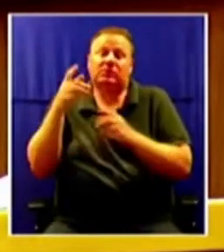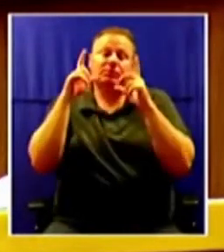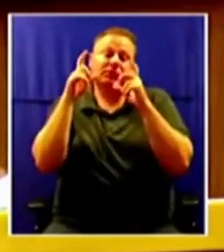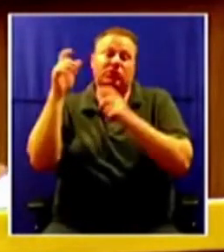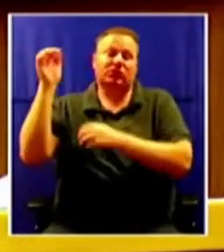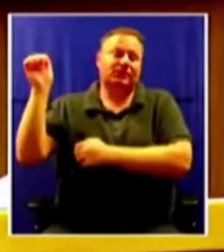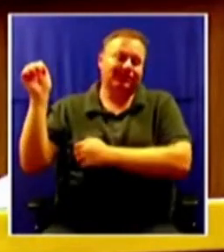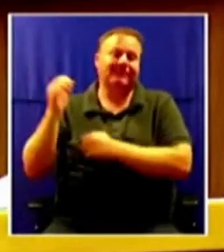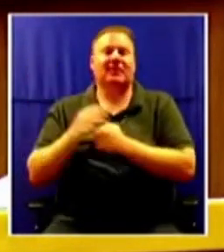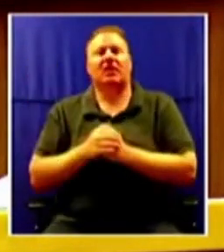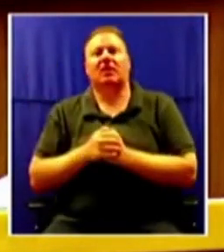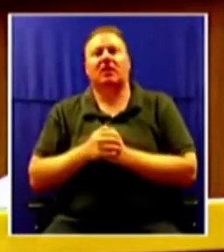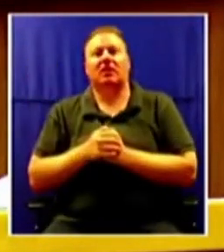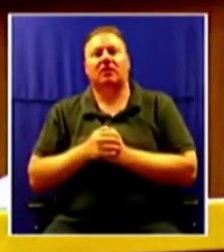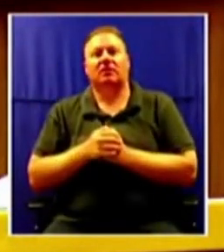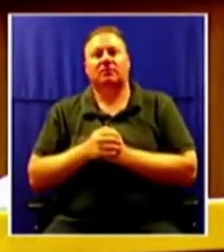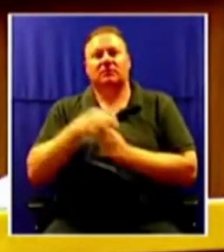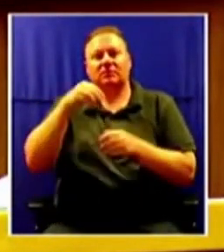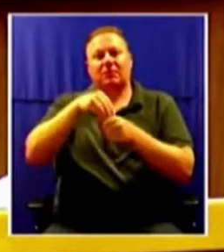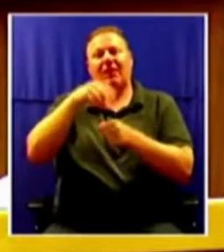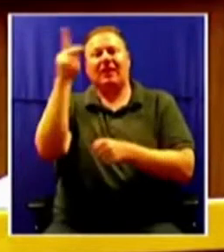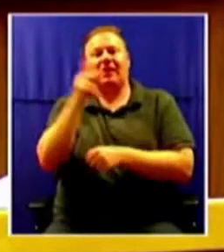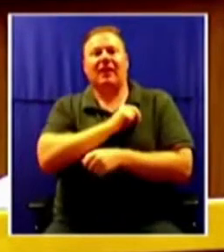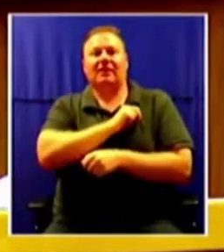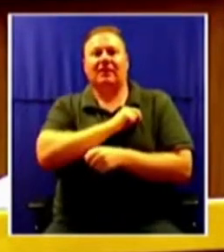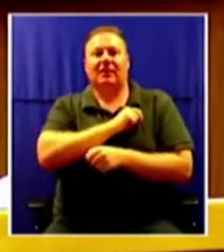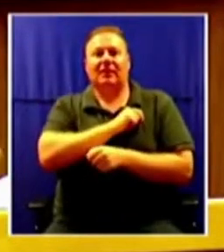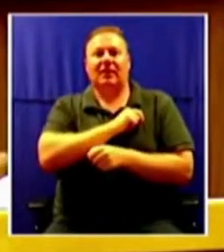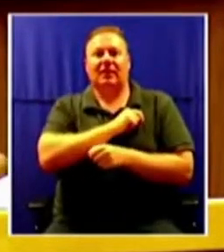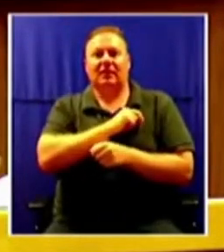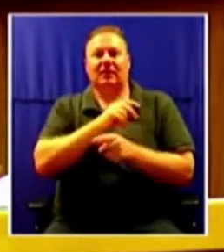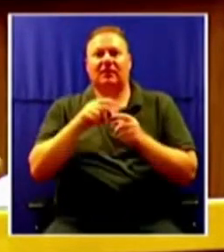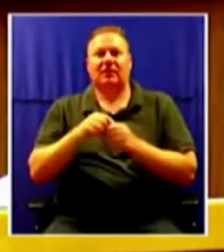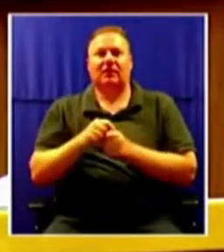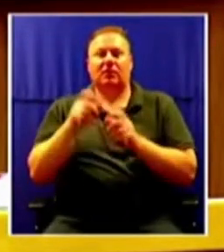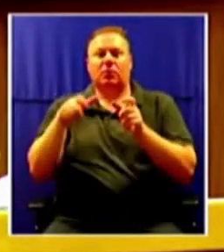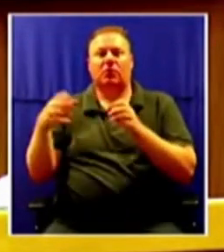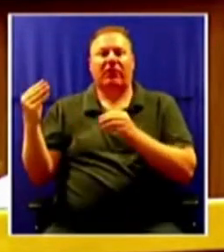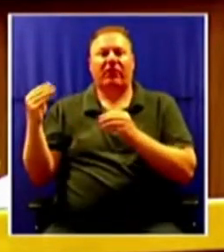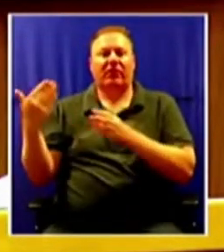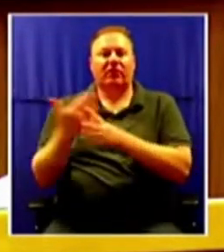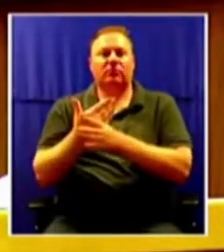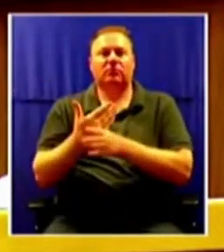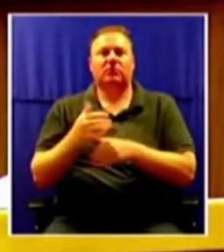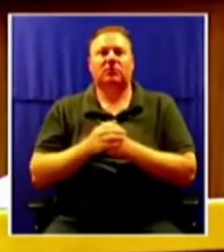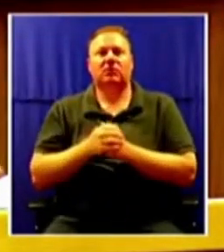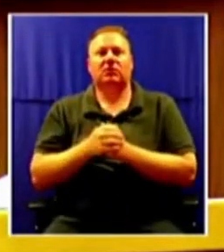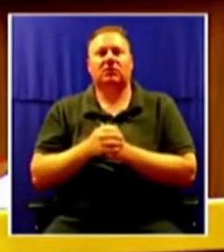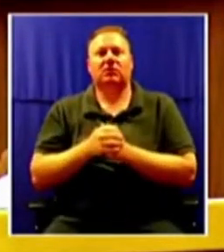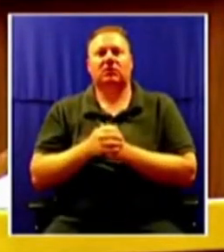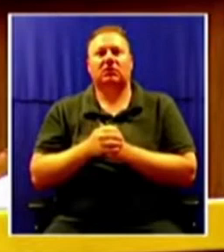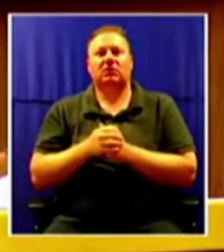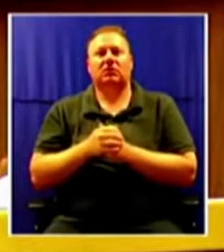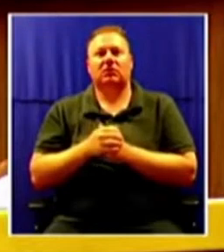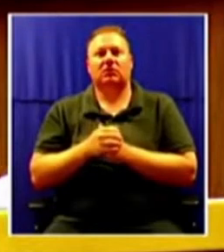People of Umkanyagute, KZN, do have access to water, and government wants to build smart cities. Is